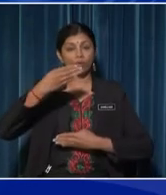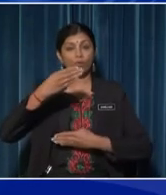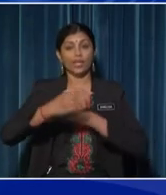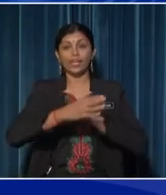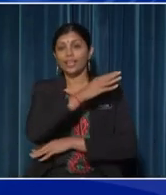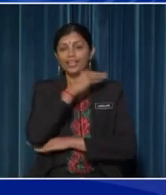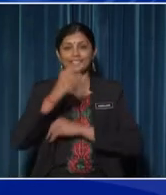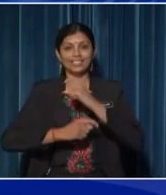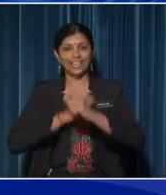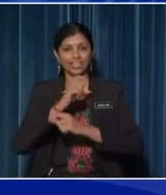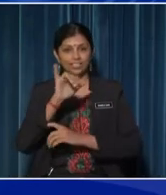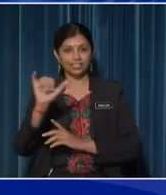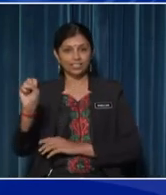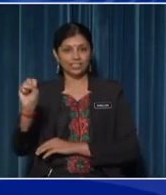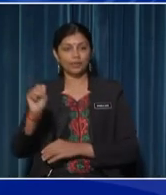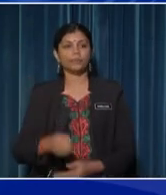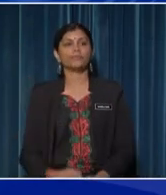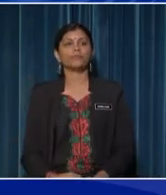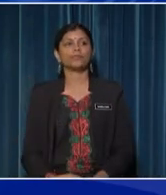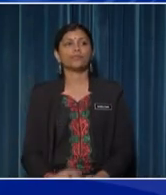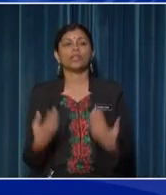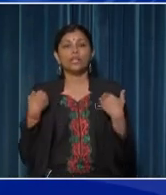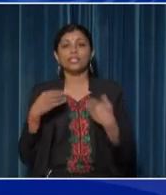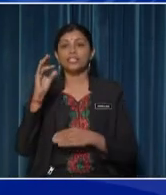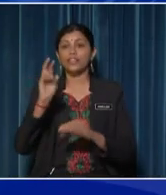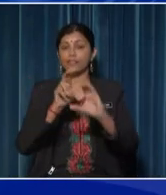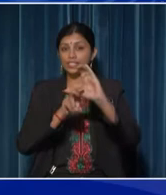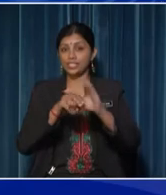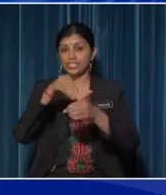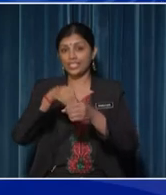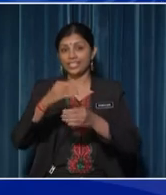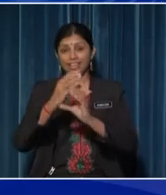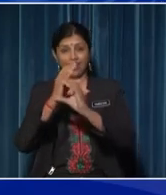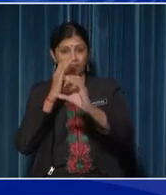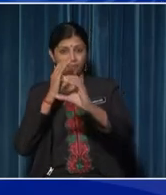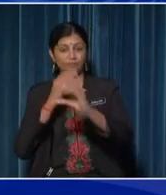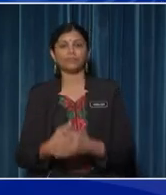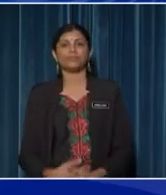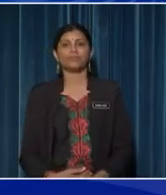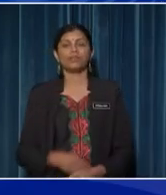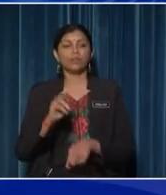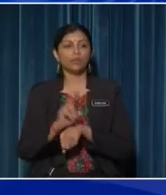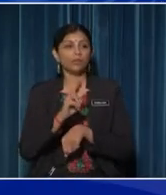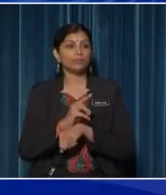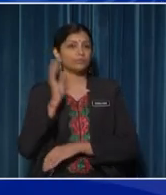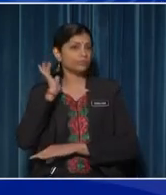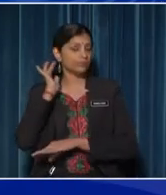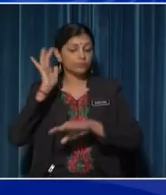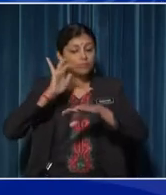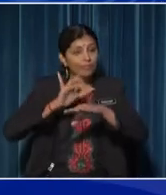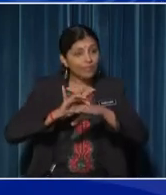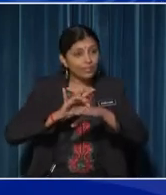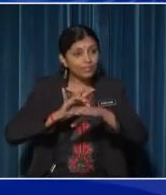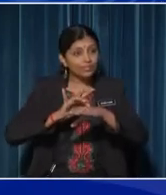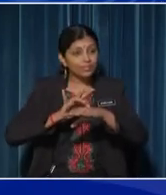tyres And there are 7 seats in the car Using the sense of touch, we find